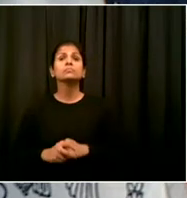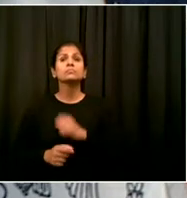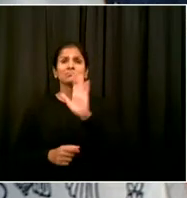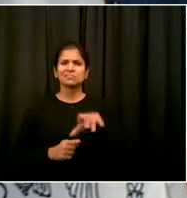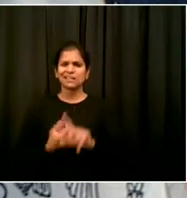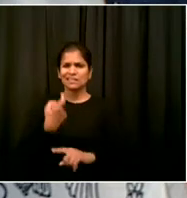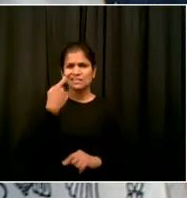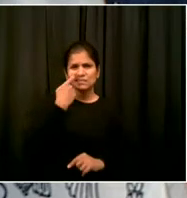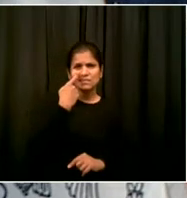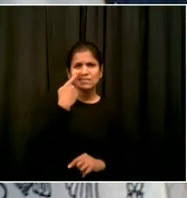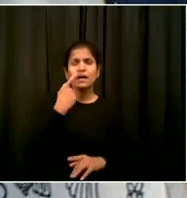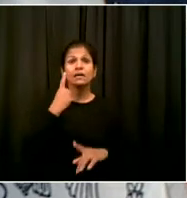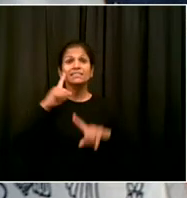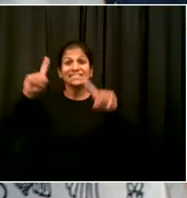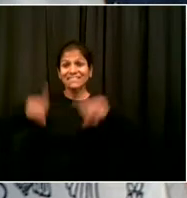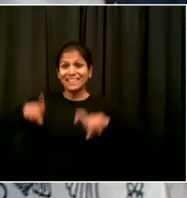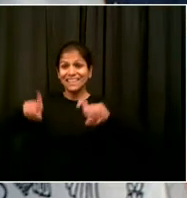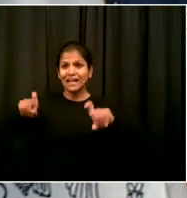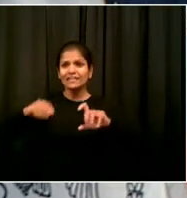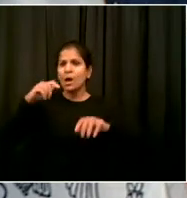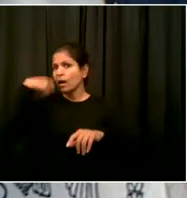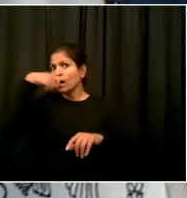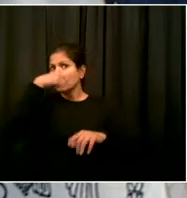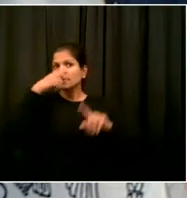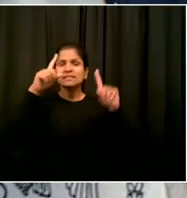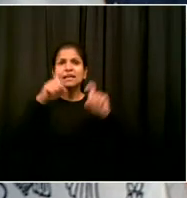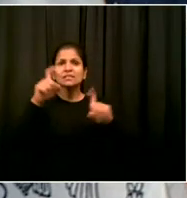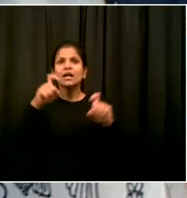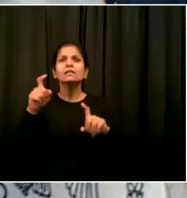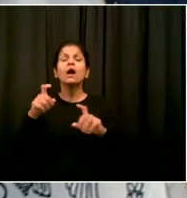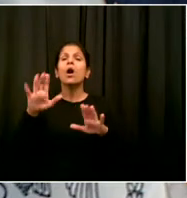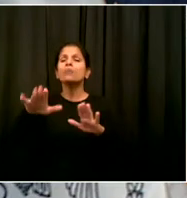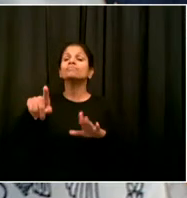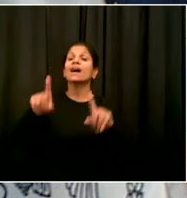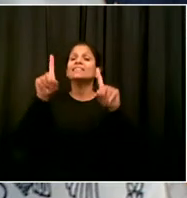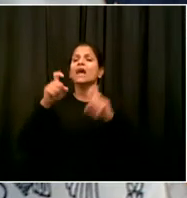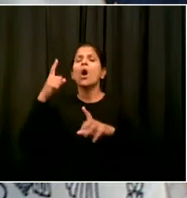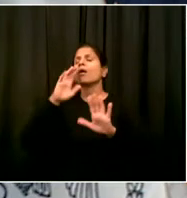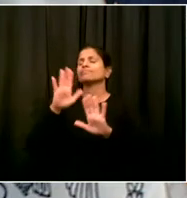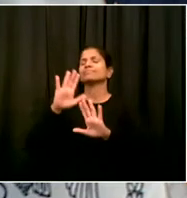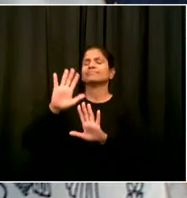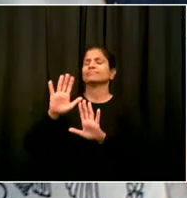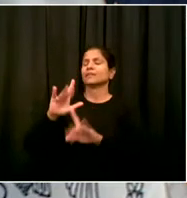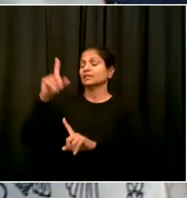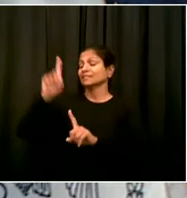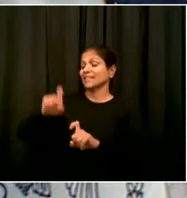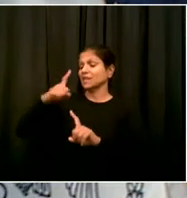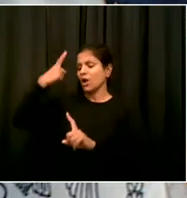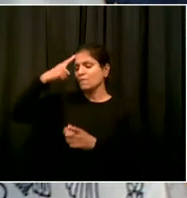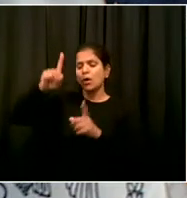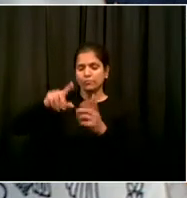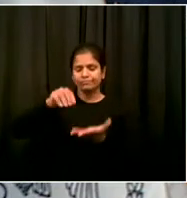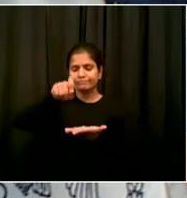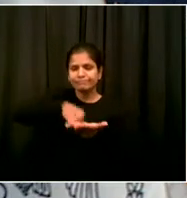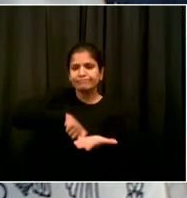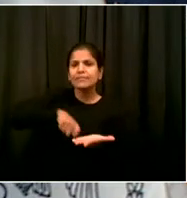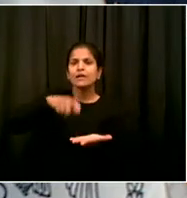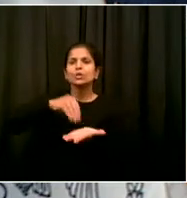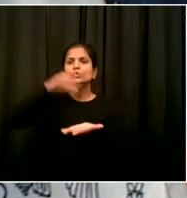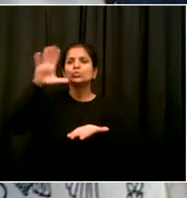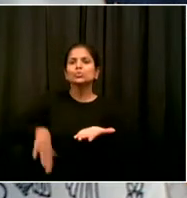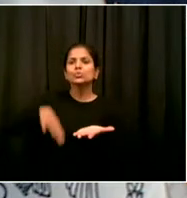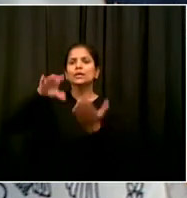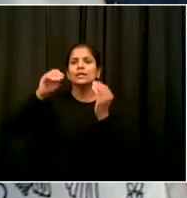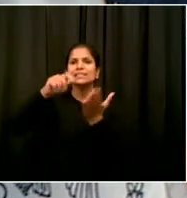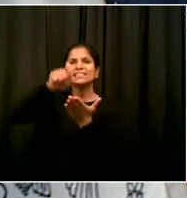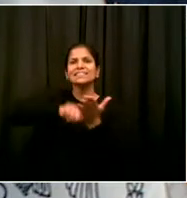and 74% were not proficient in English. So those aren't, you the best numbers. I'm wondering